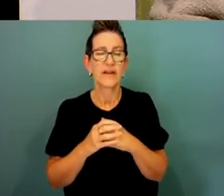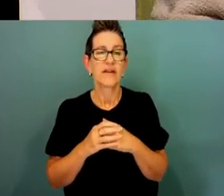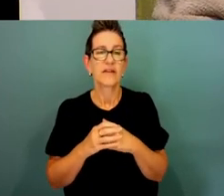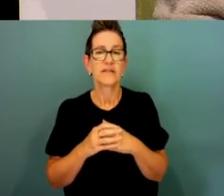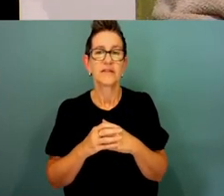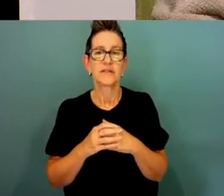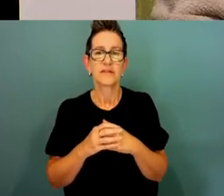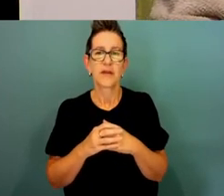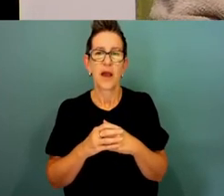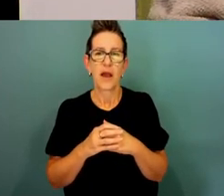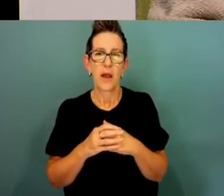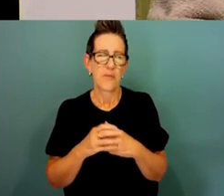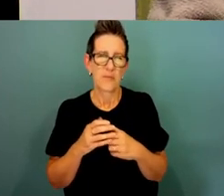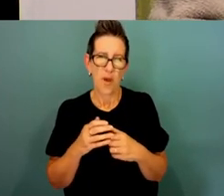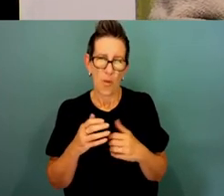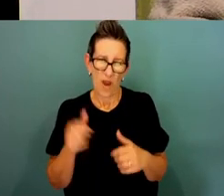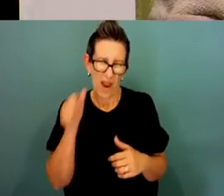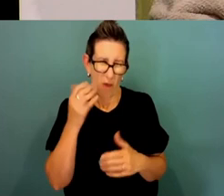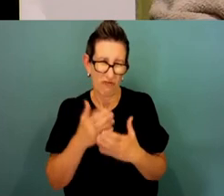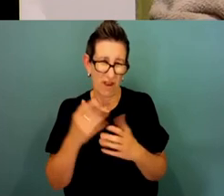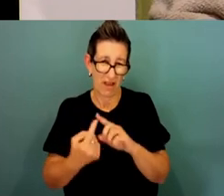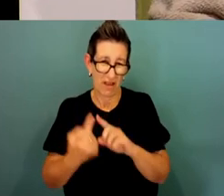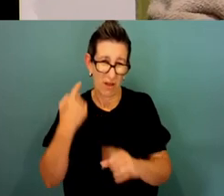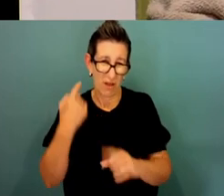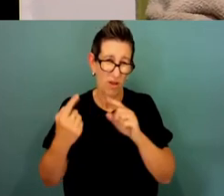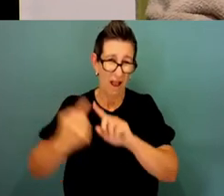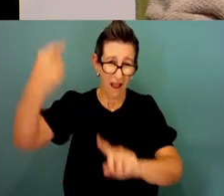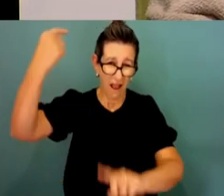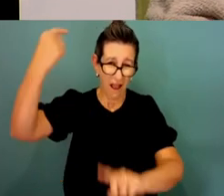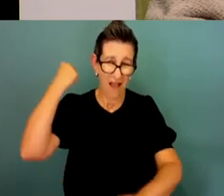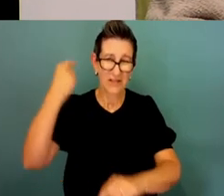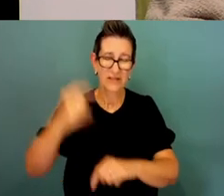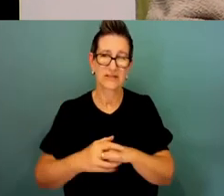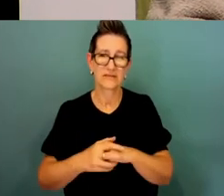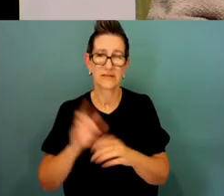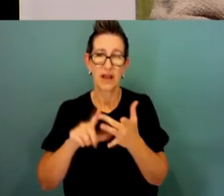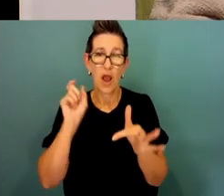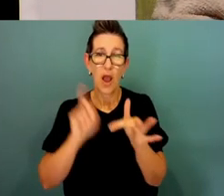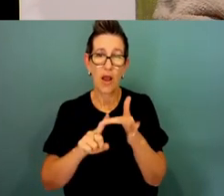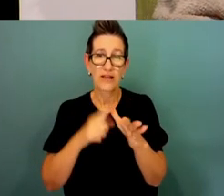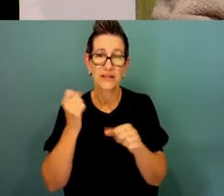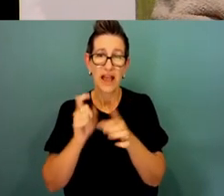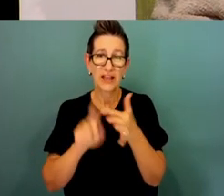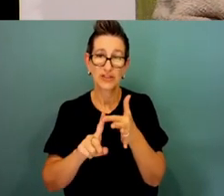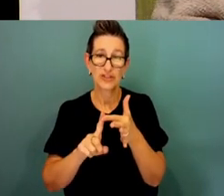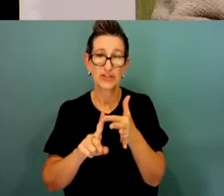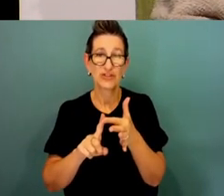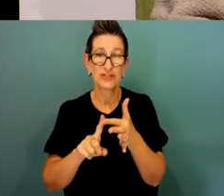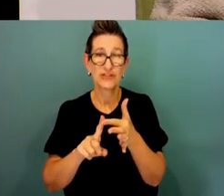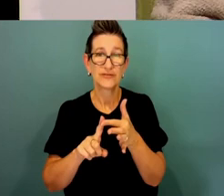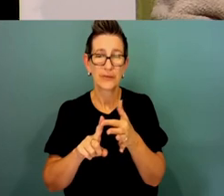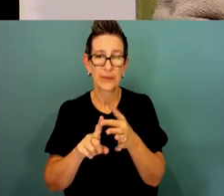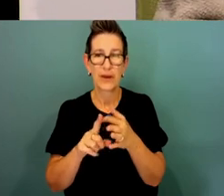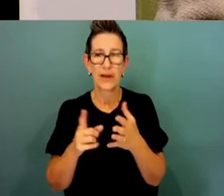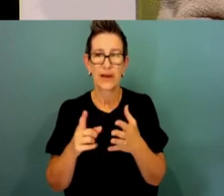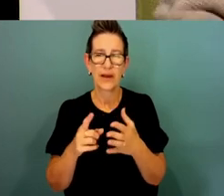we know we've been here a bit longer than that. We moved in when the ice age moved away as well. So that was